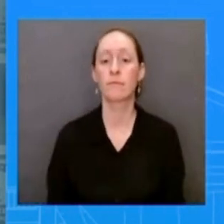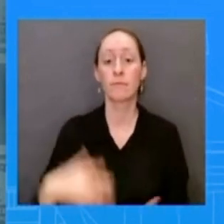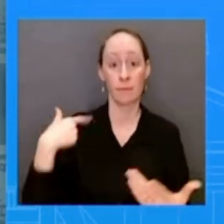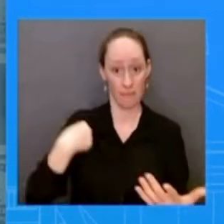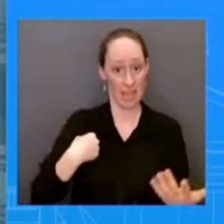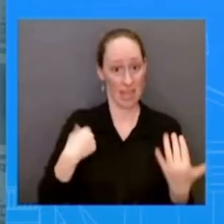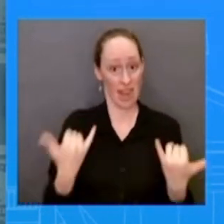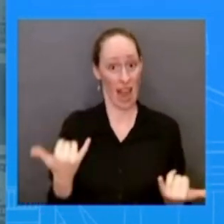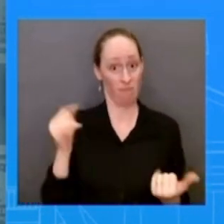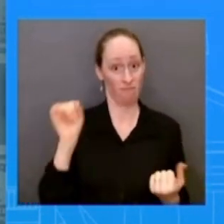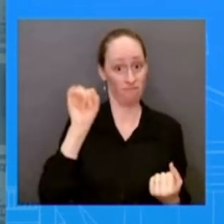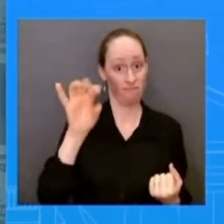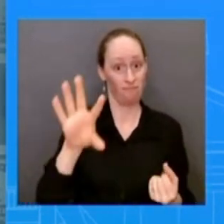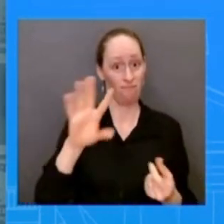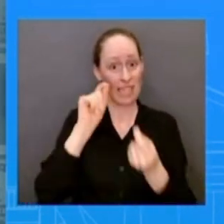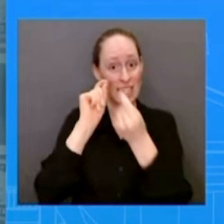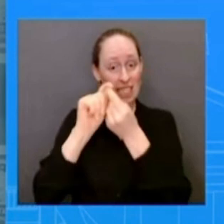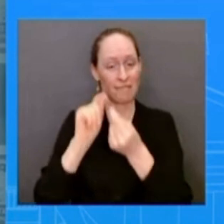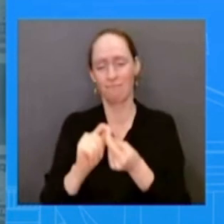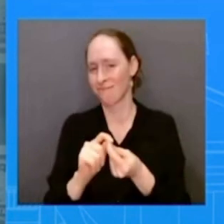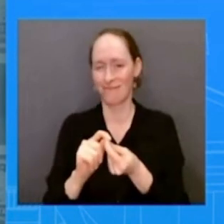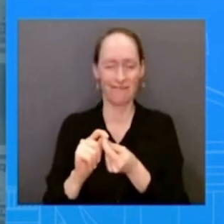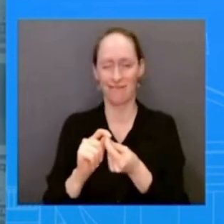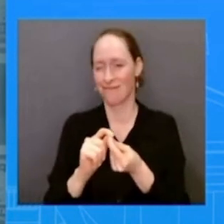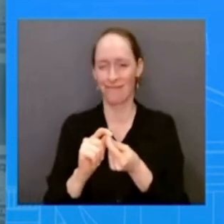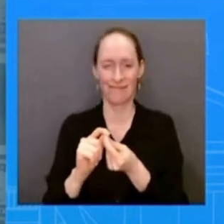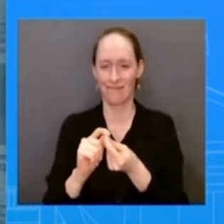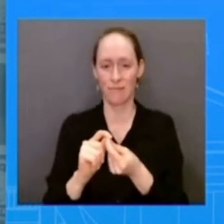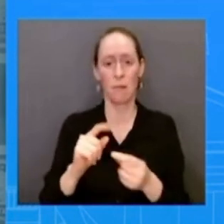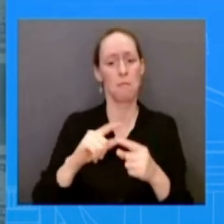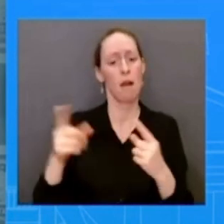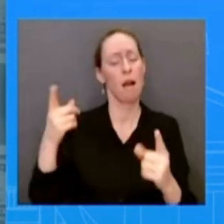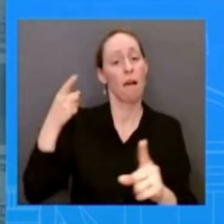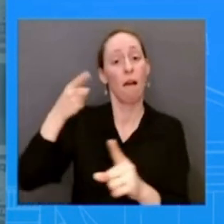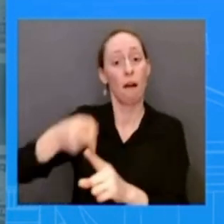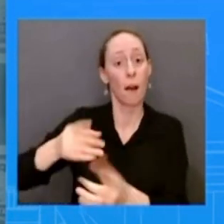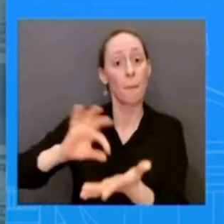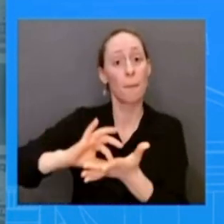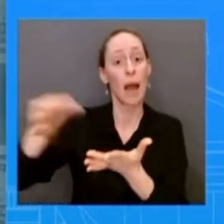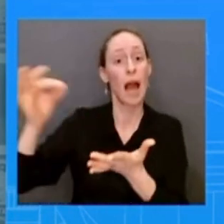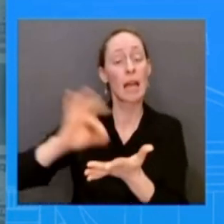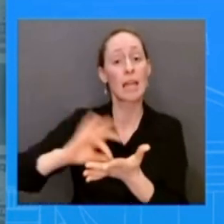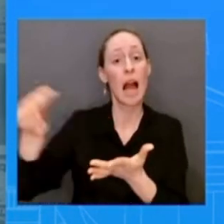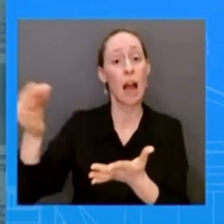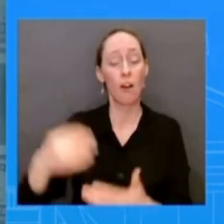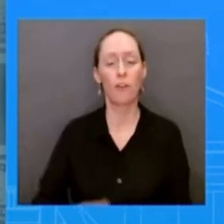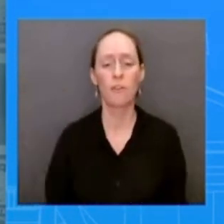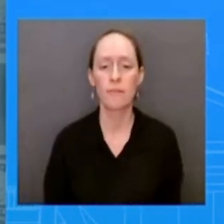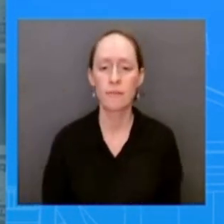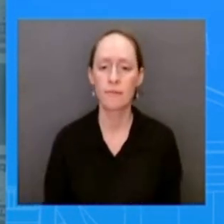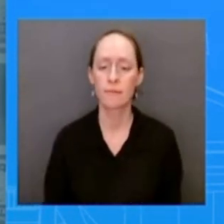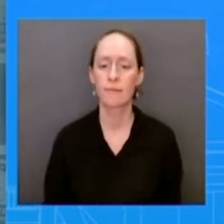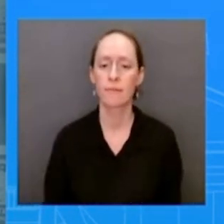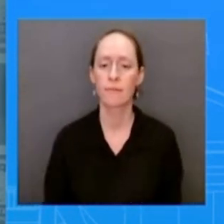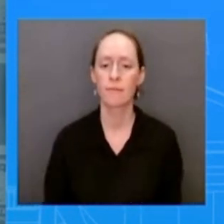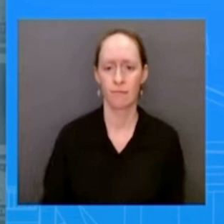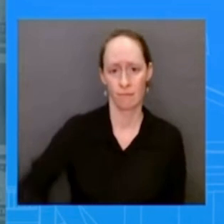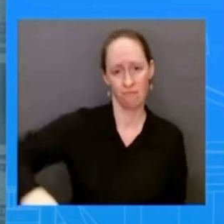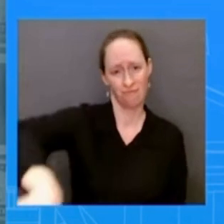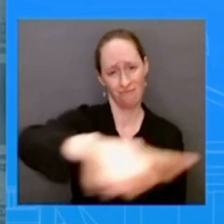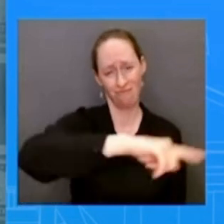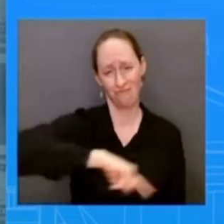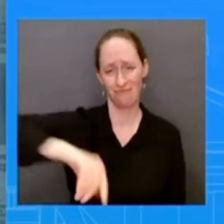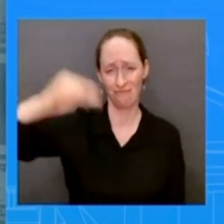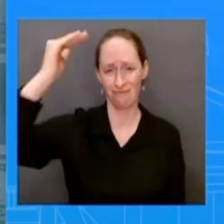as it relates to medicare and the announcement that we made we made today as you know americans have been paying uh into this this particular